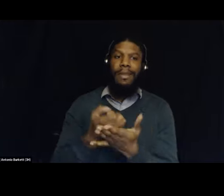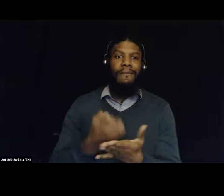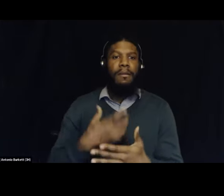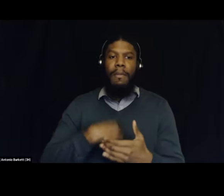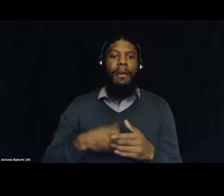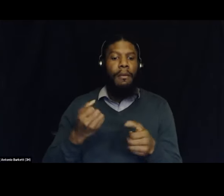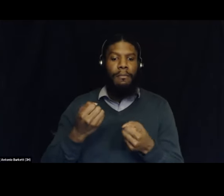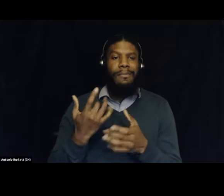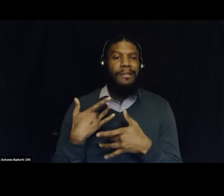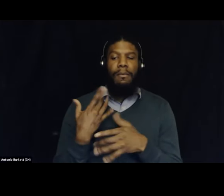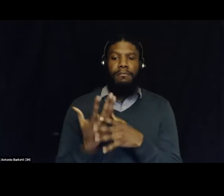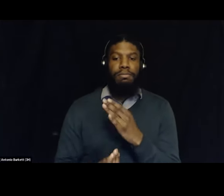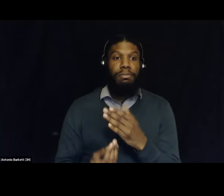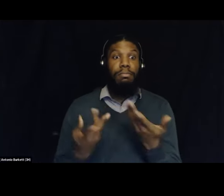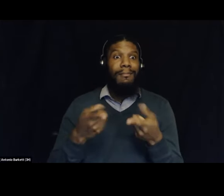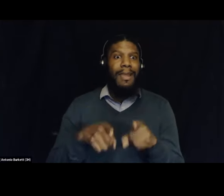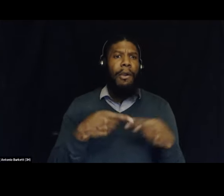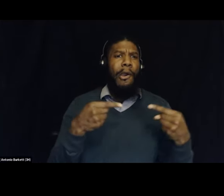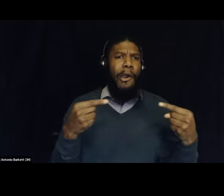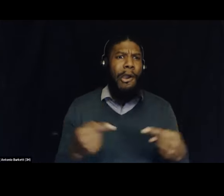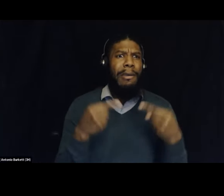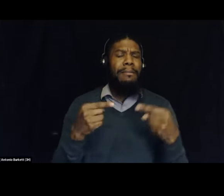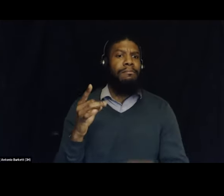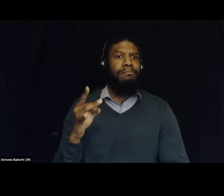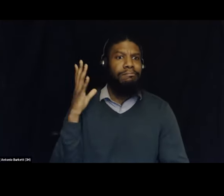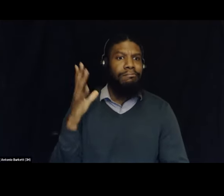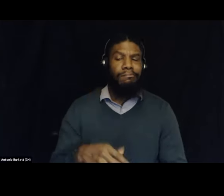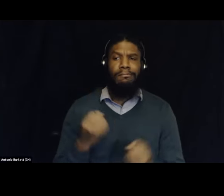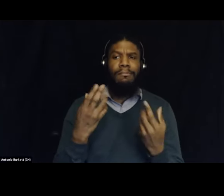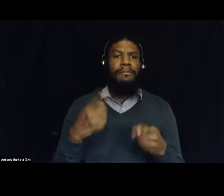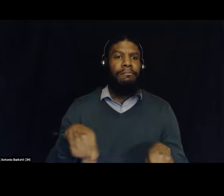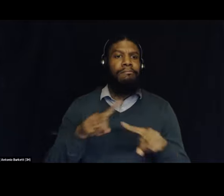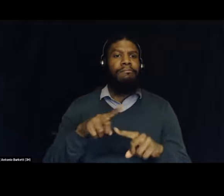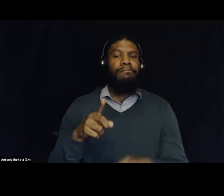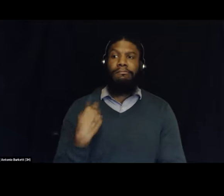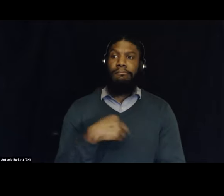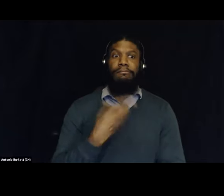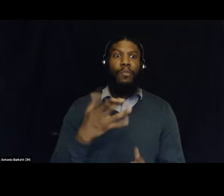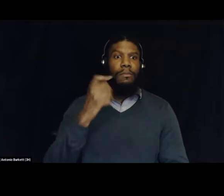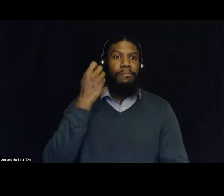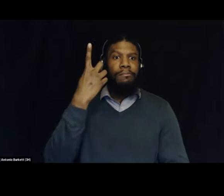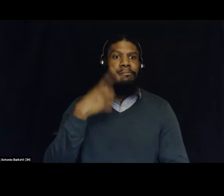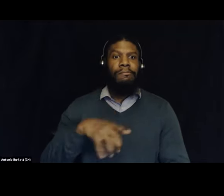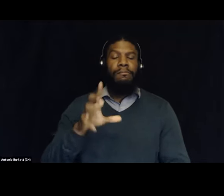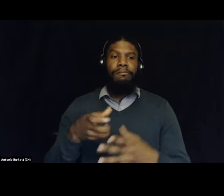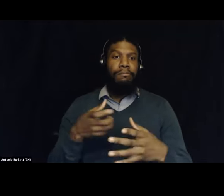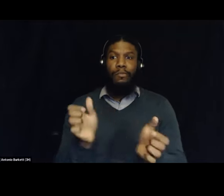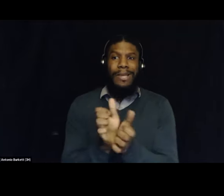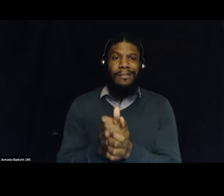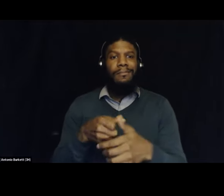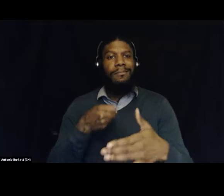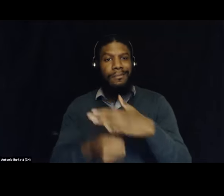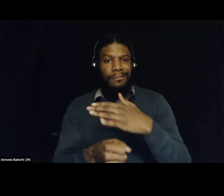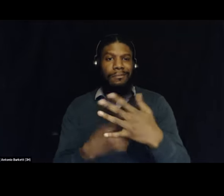immense harm. Most of us understand that decades of drug war arrests, incarceration, prosecution, and criminal